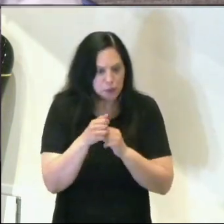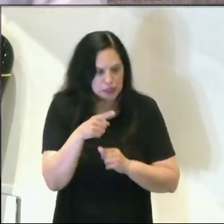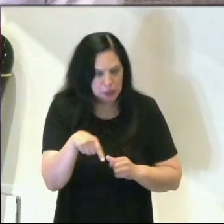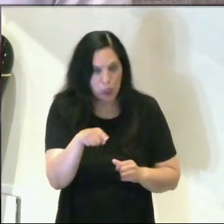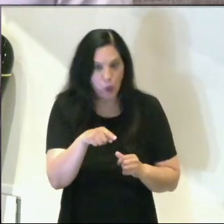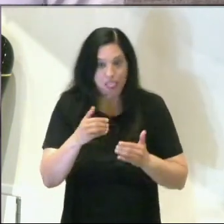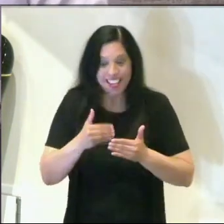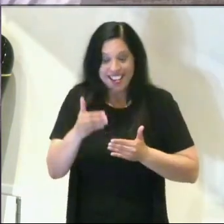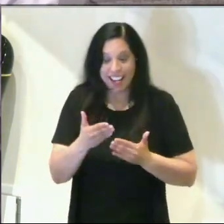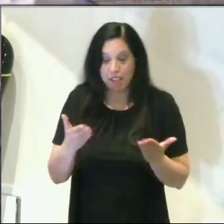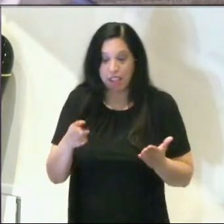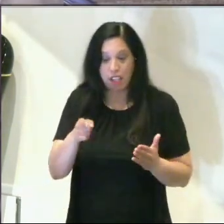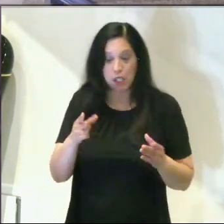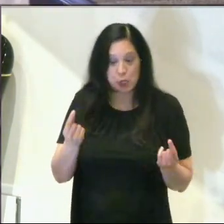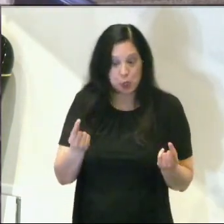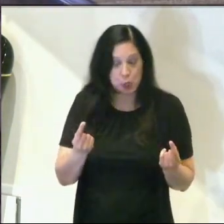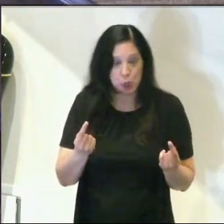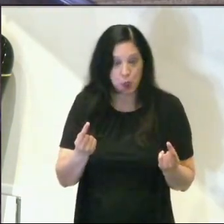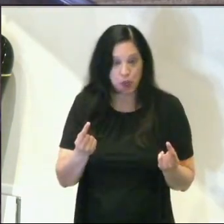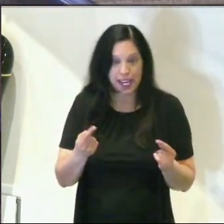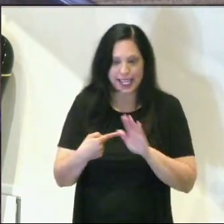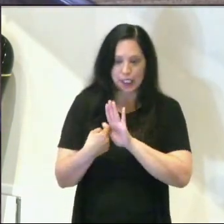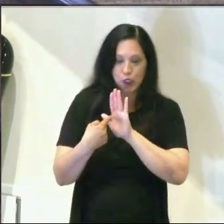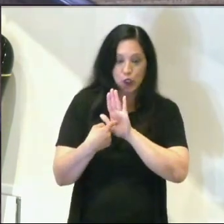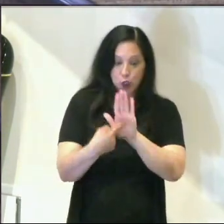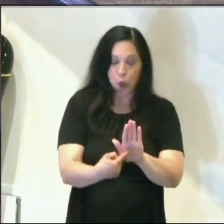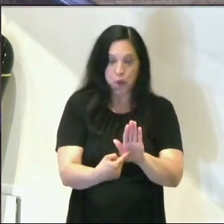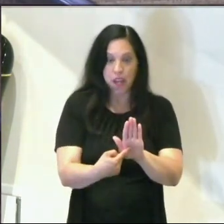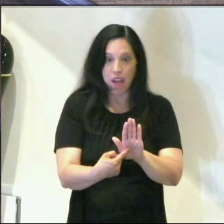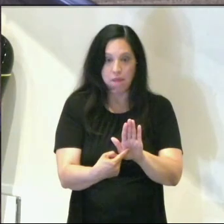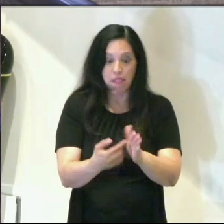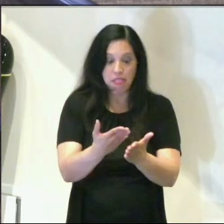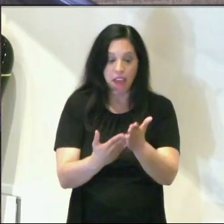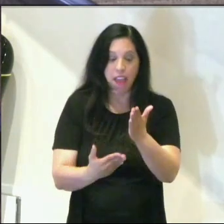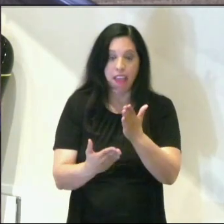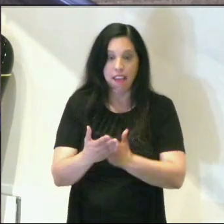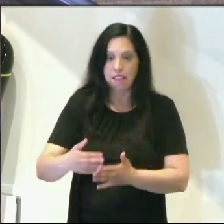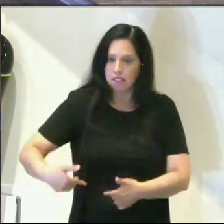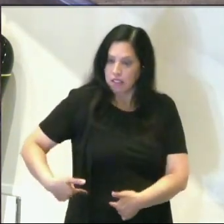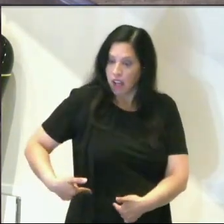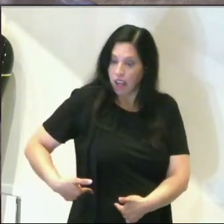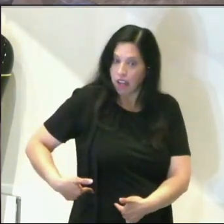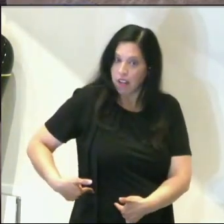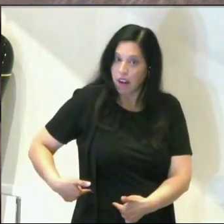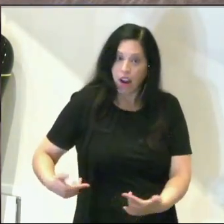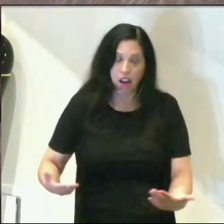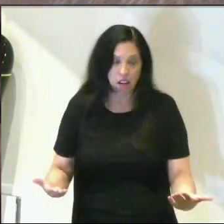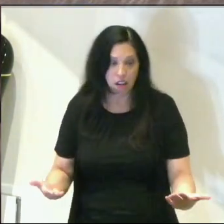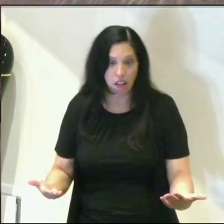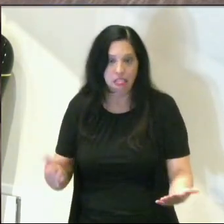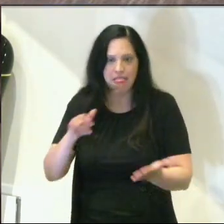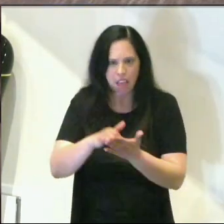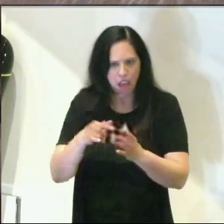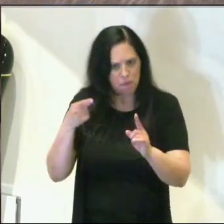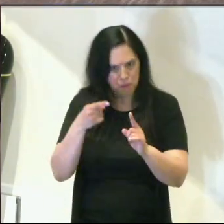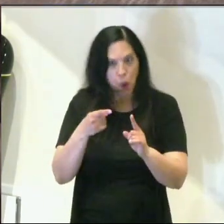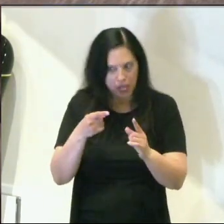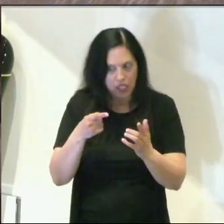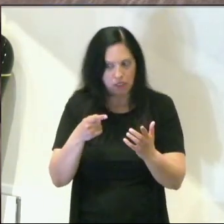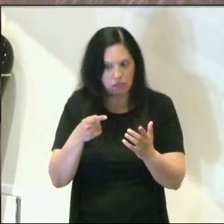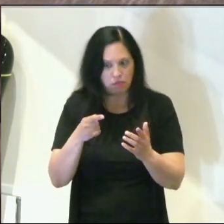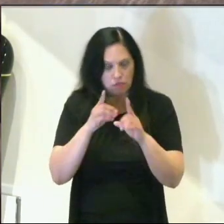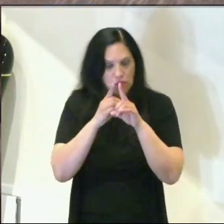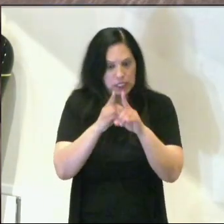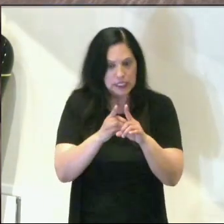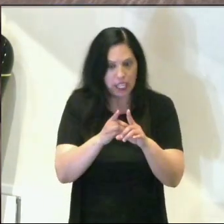the next thing he does, it says, he showed the disciples his hands and his side. And it was at that point that it says the